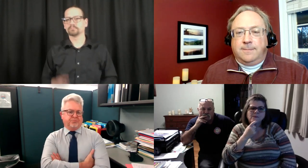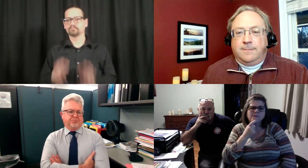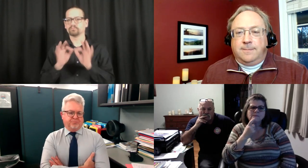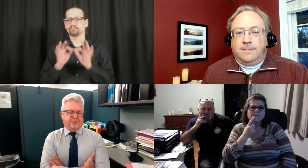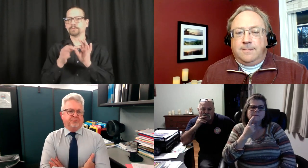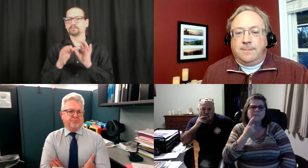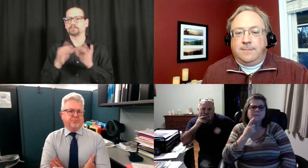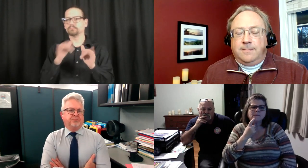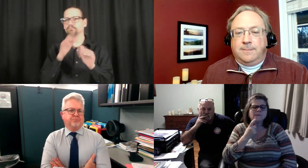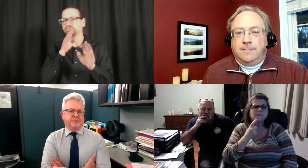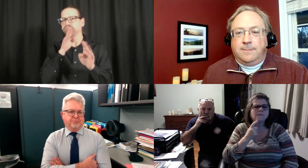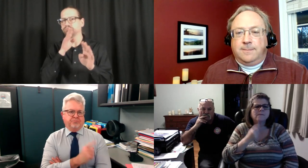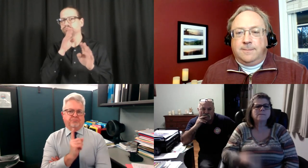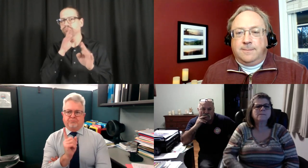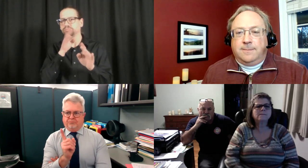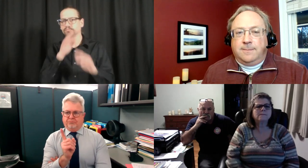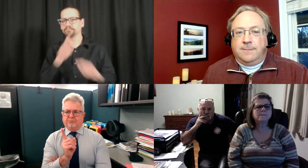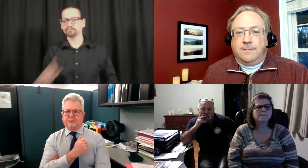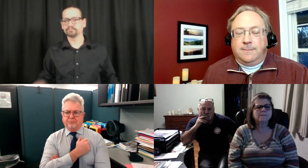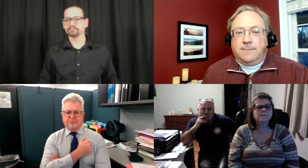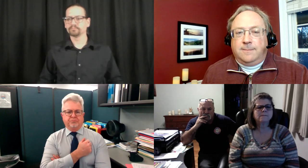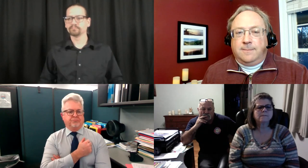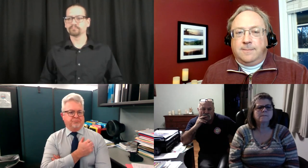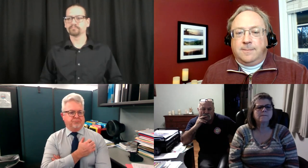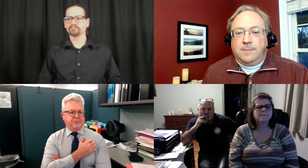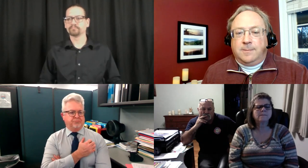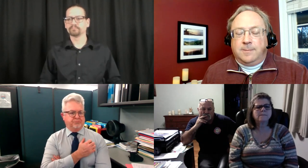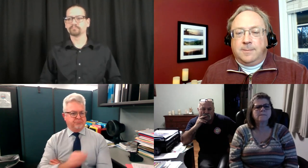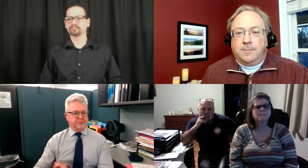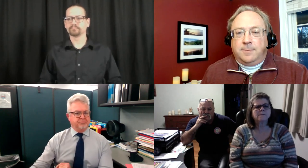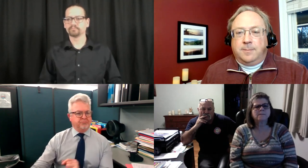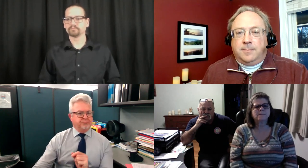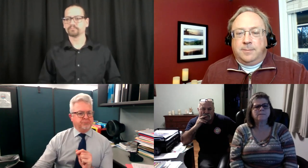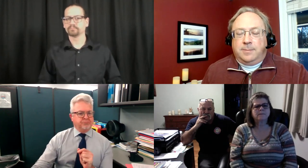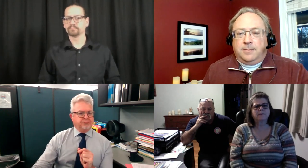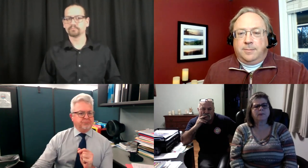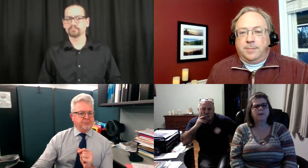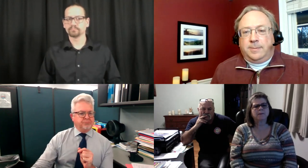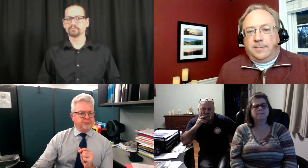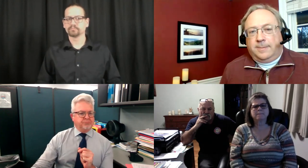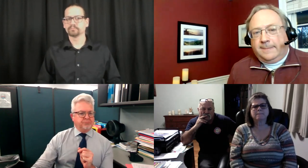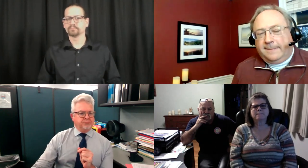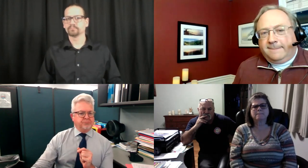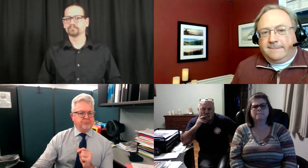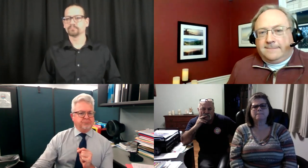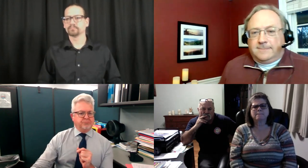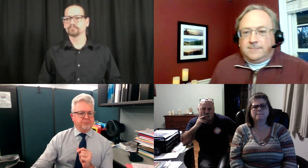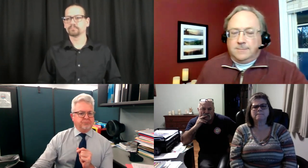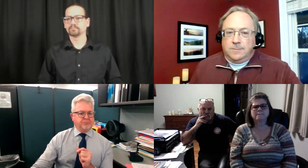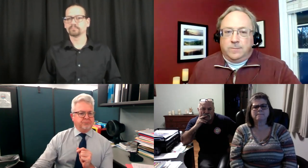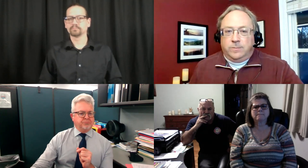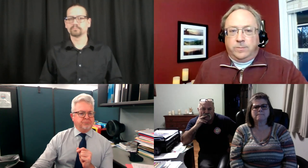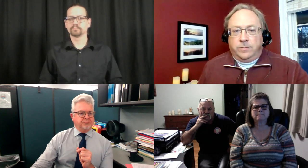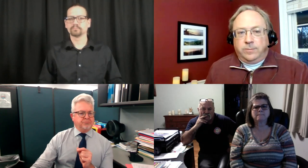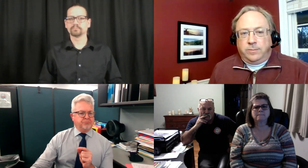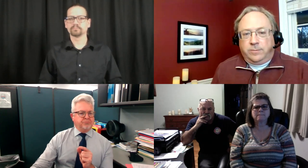with the herd, the vaccine or the virus being spread will be reduced. Therefore, we may not receive it or contract at a